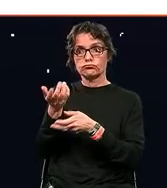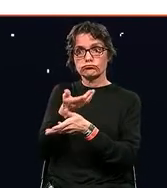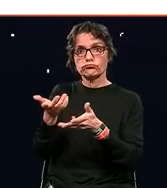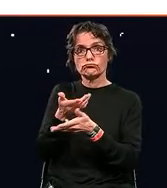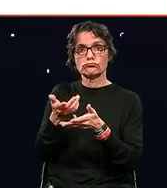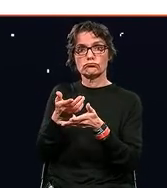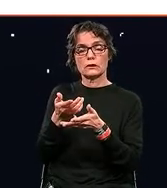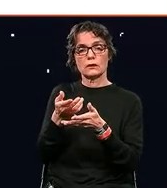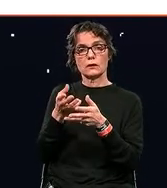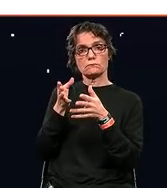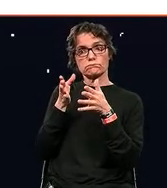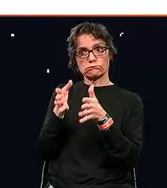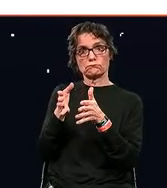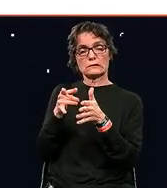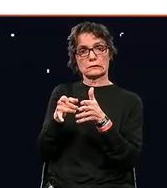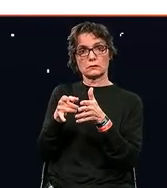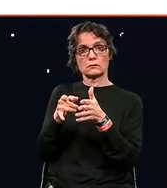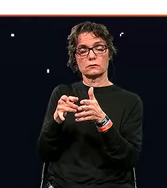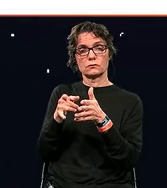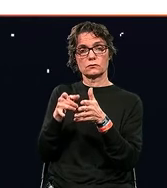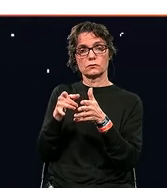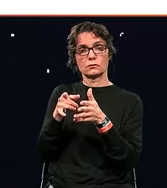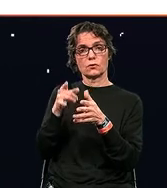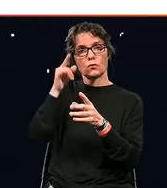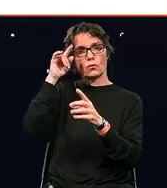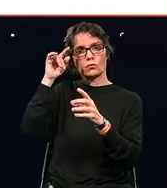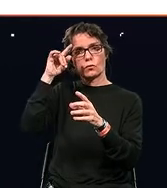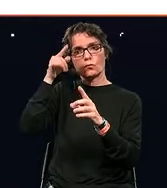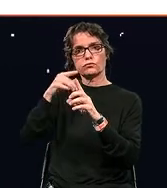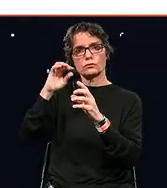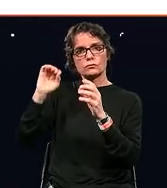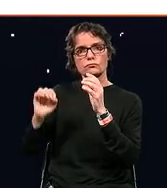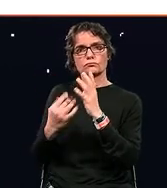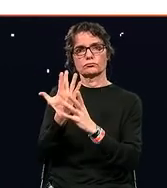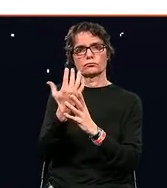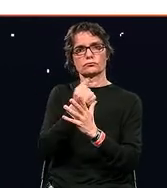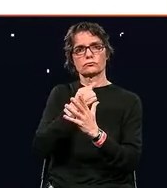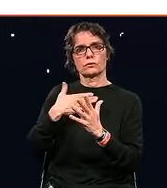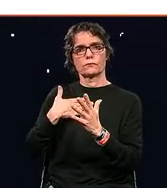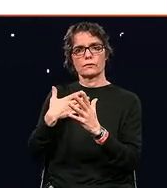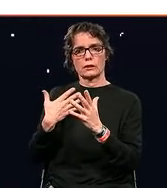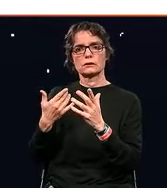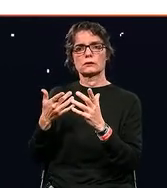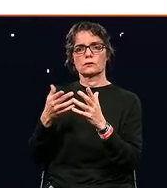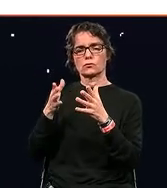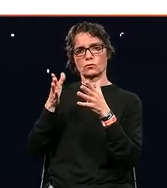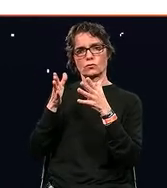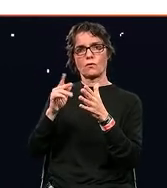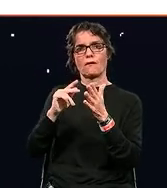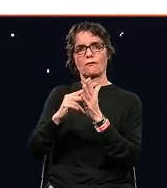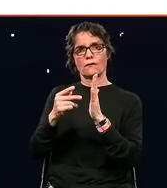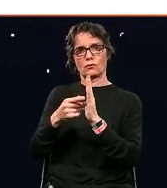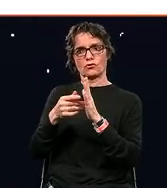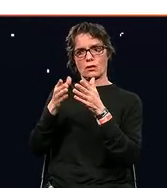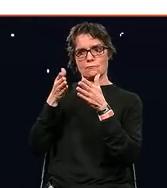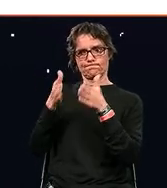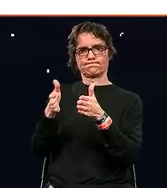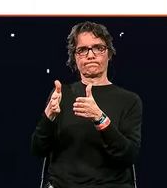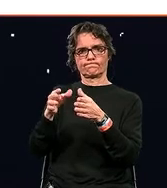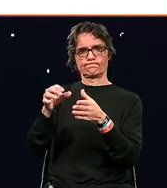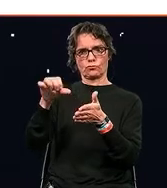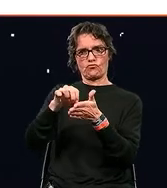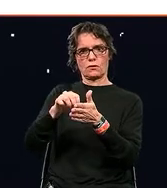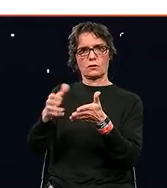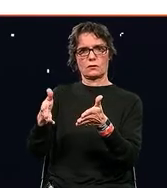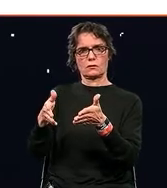really successful companies built with tech at the center has been around, you know, why